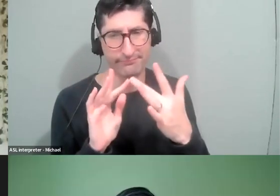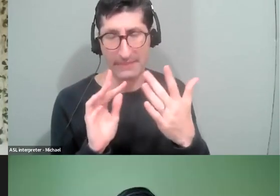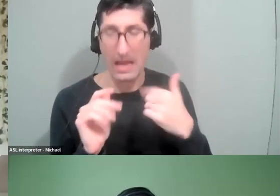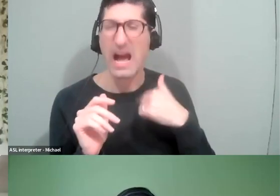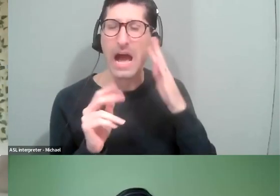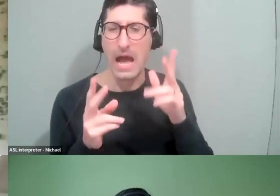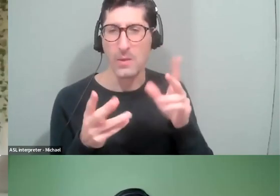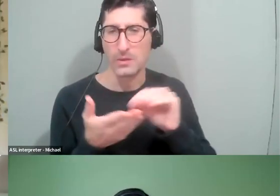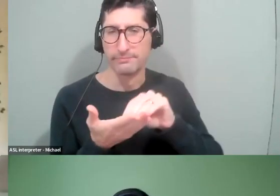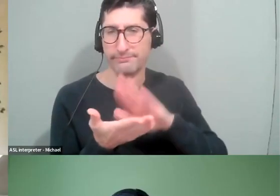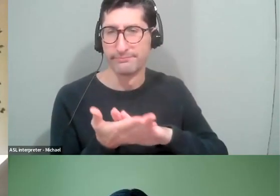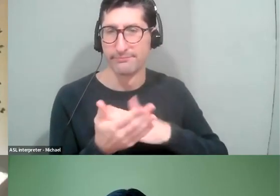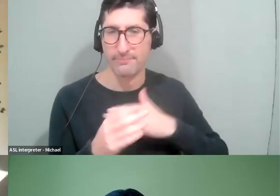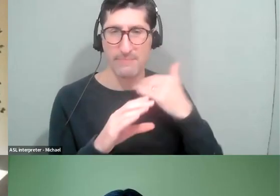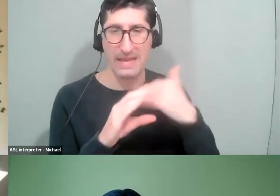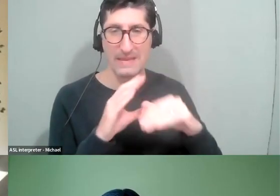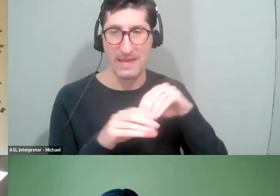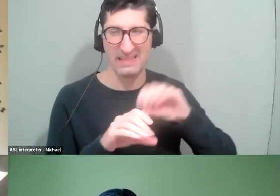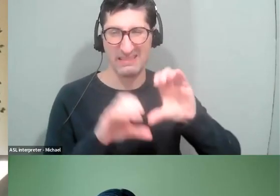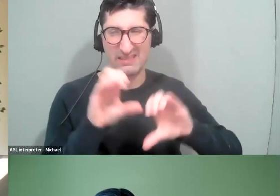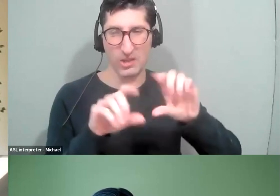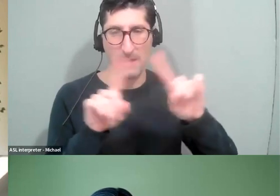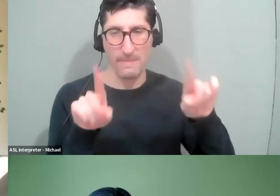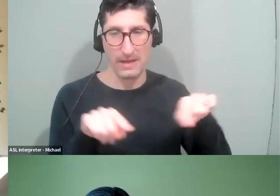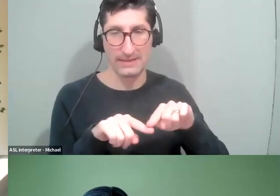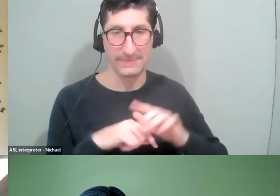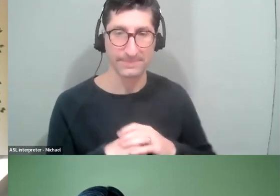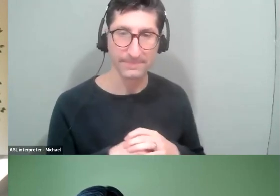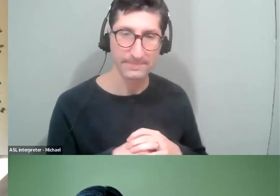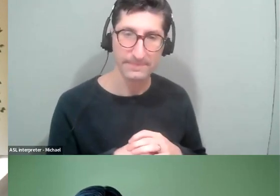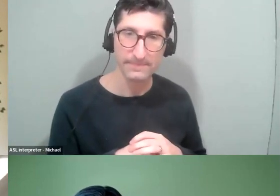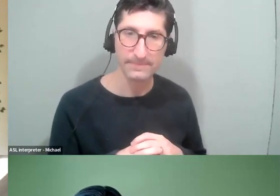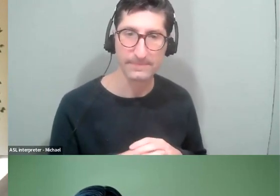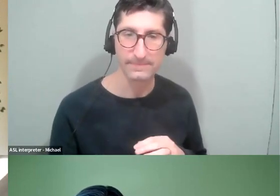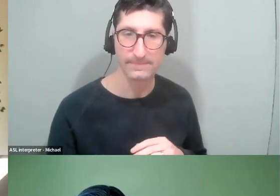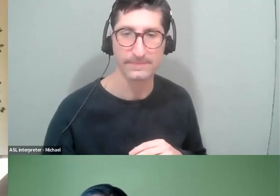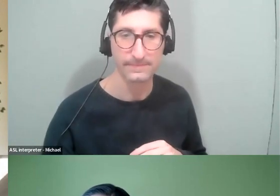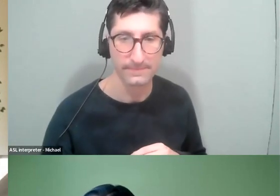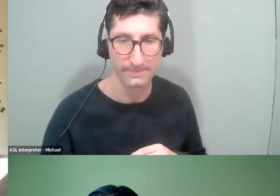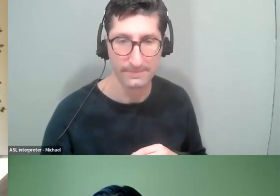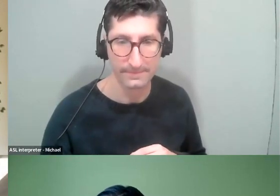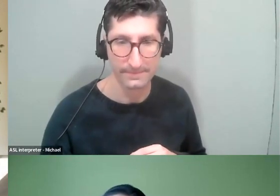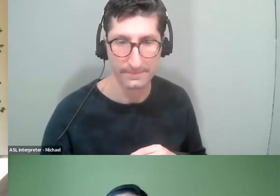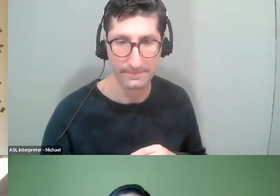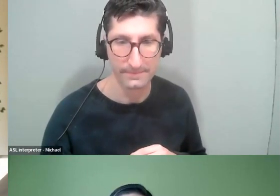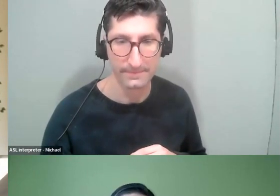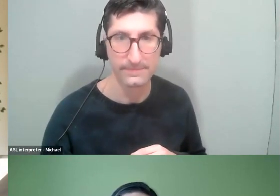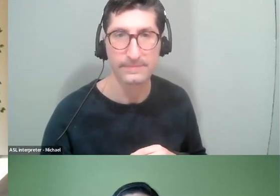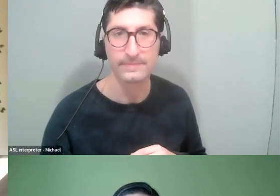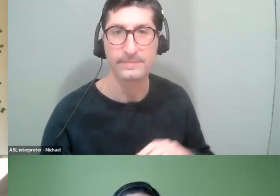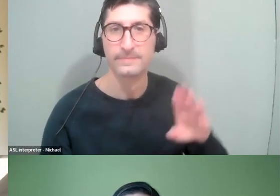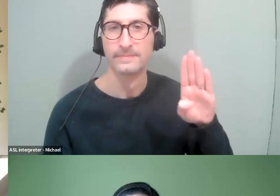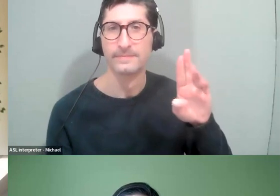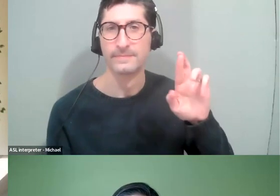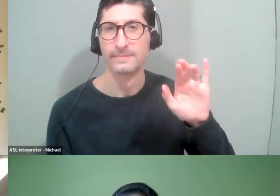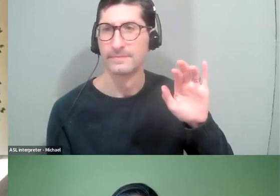email in the chat. Thanks so much. Hi, now we have a question in the chat about H